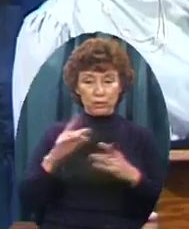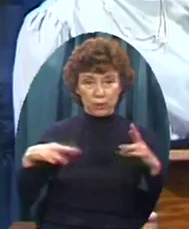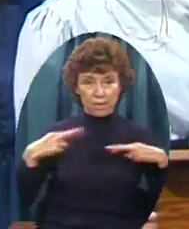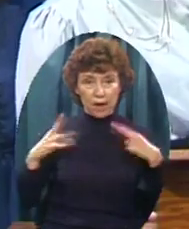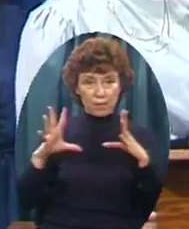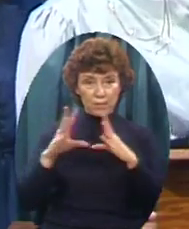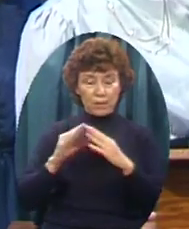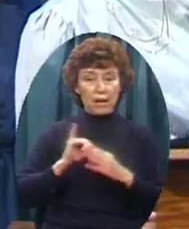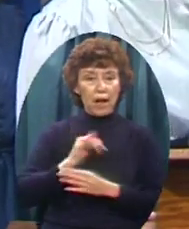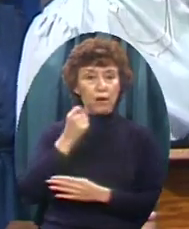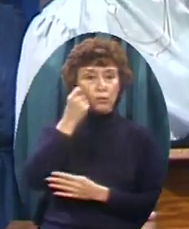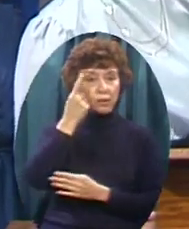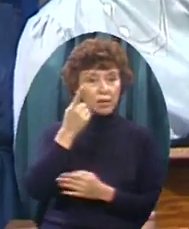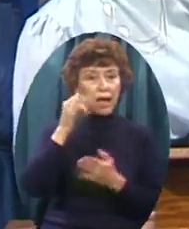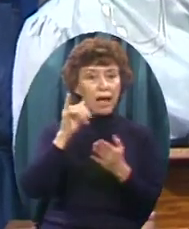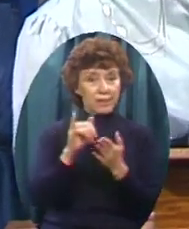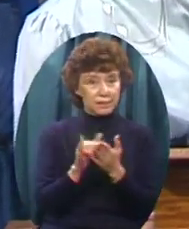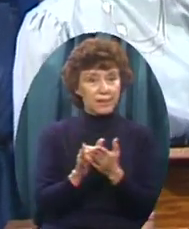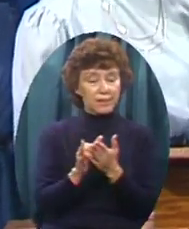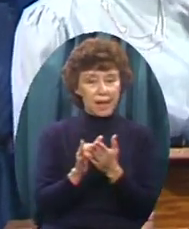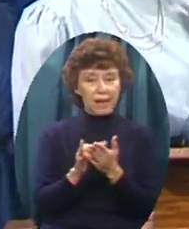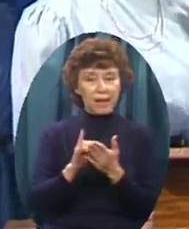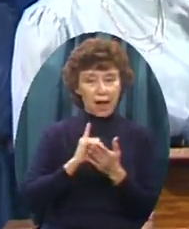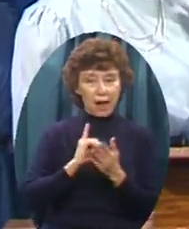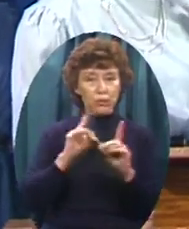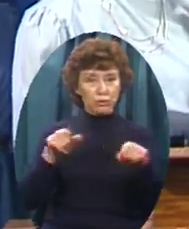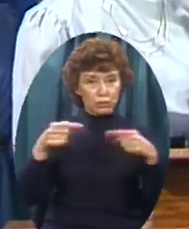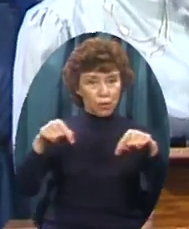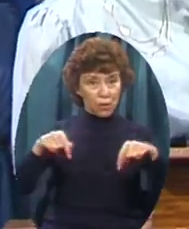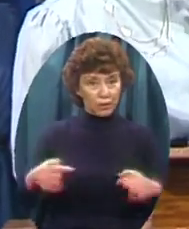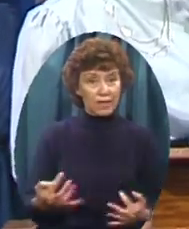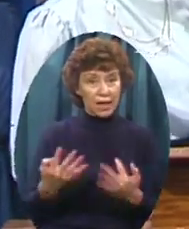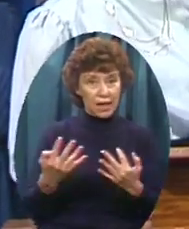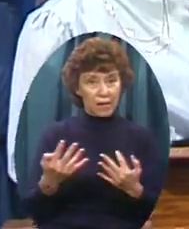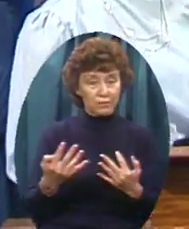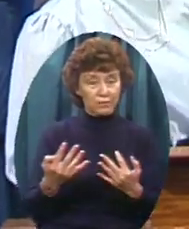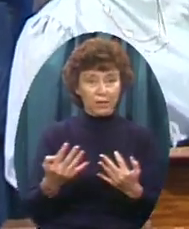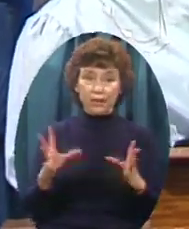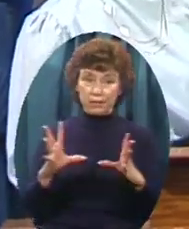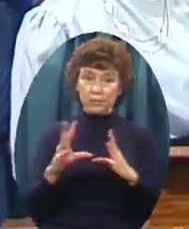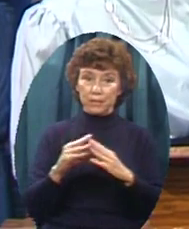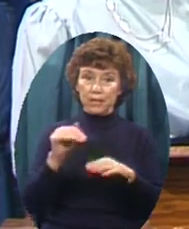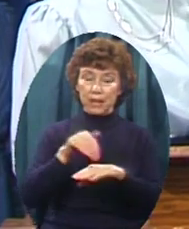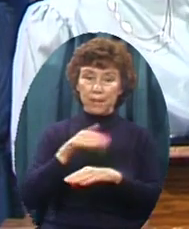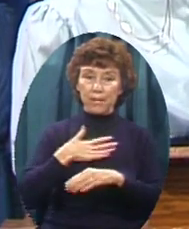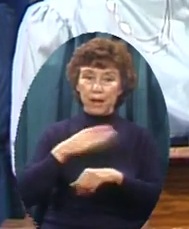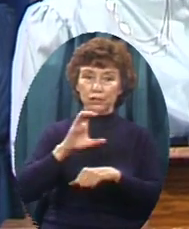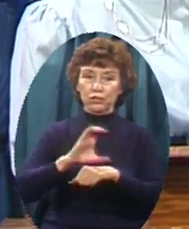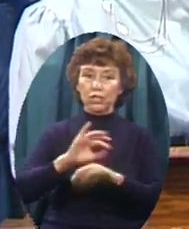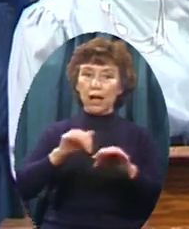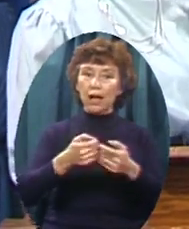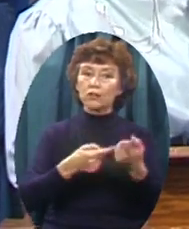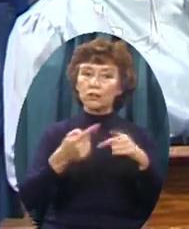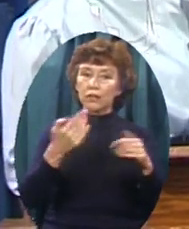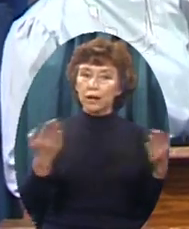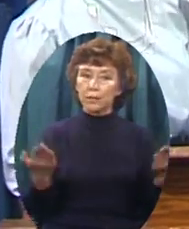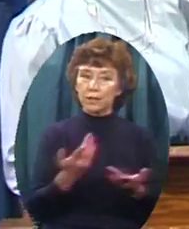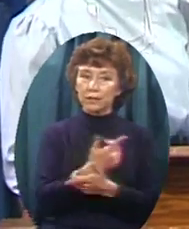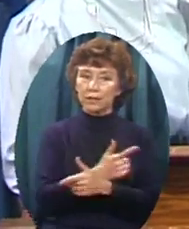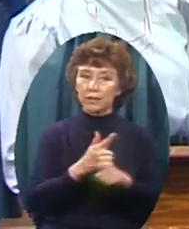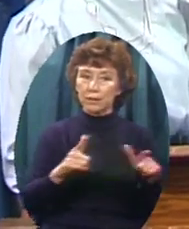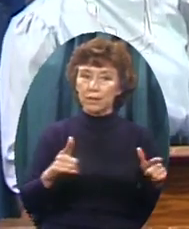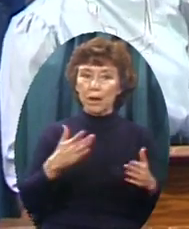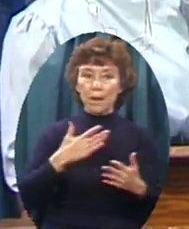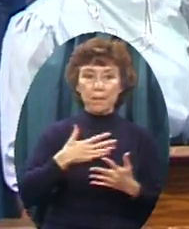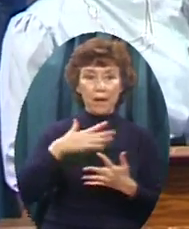hell At your church? Right, at my church Now how did you come to Liberty? Who told you about this school? Okay My junior year